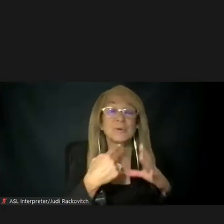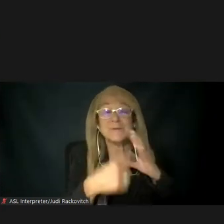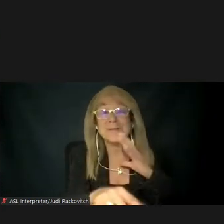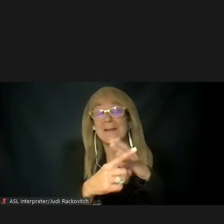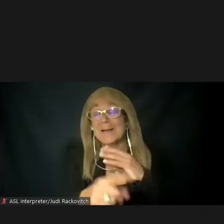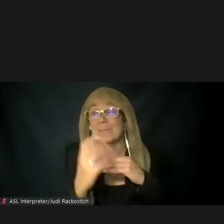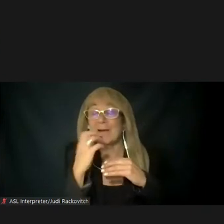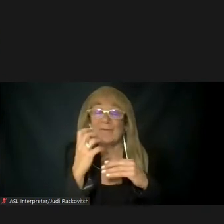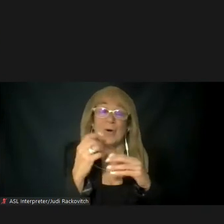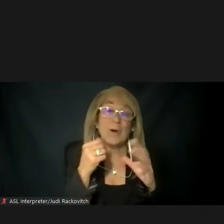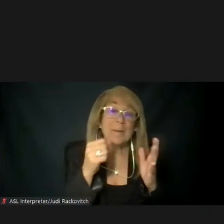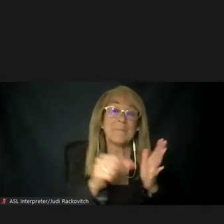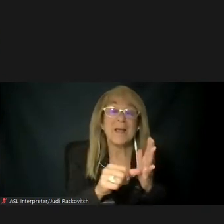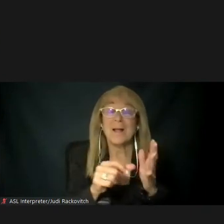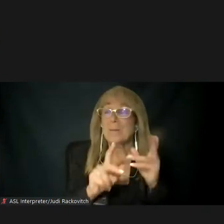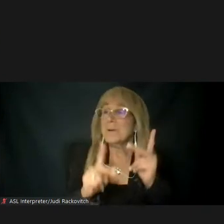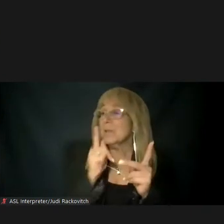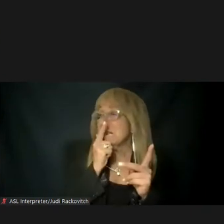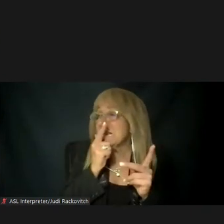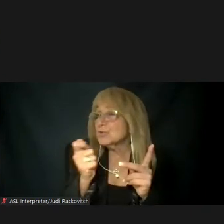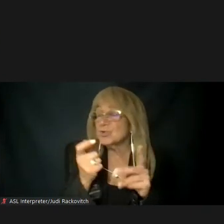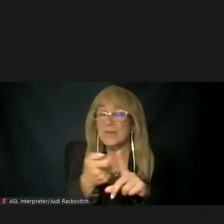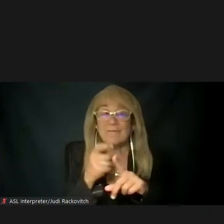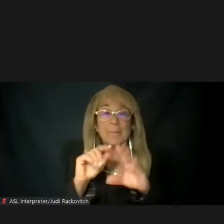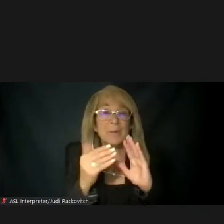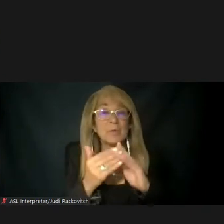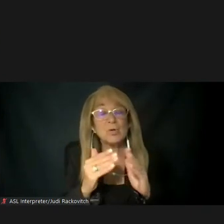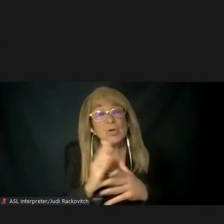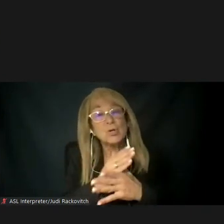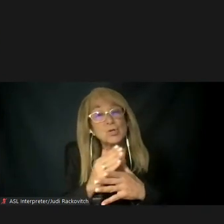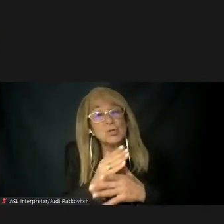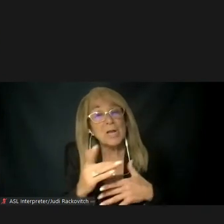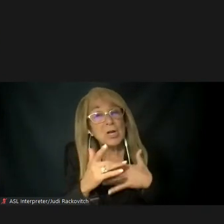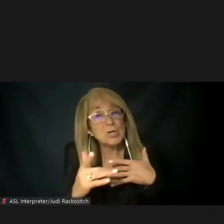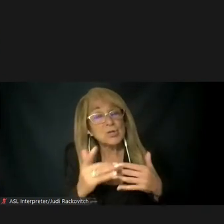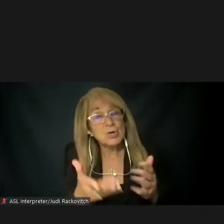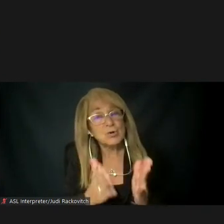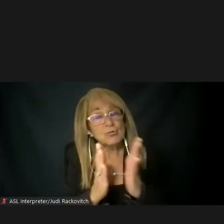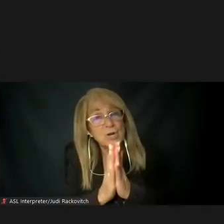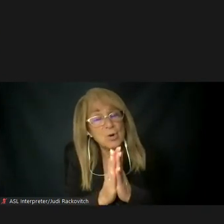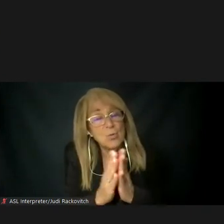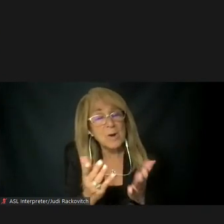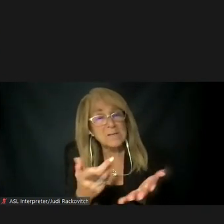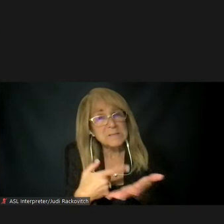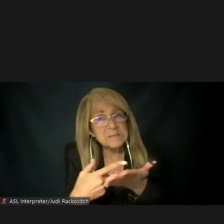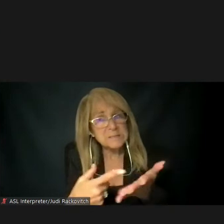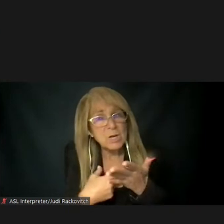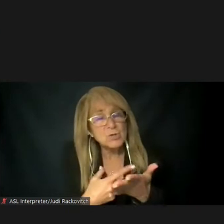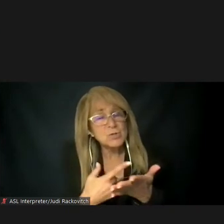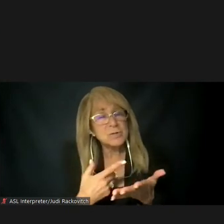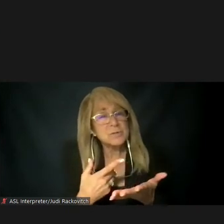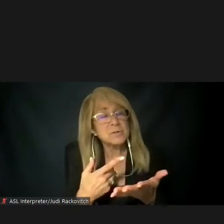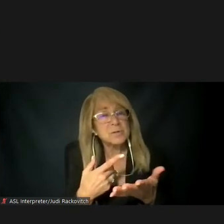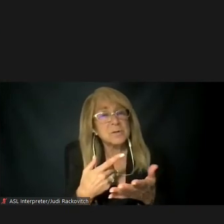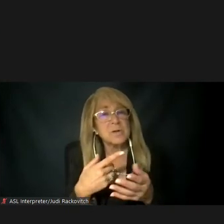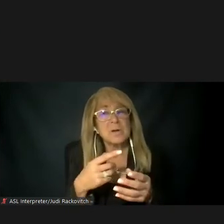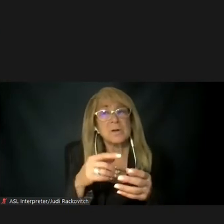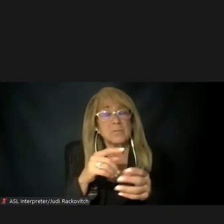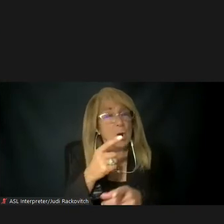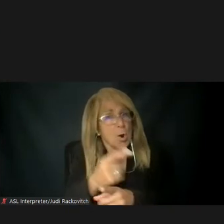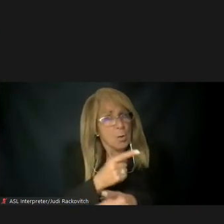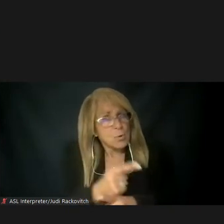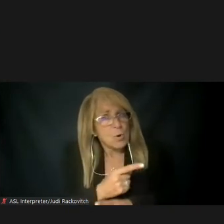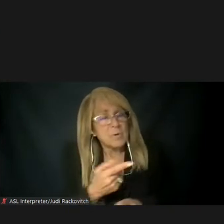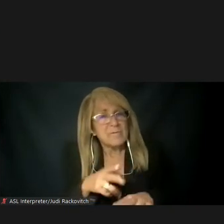members of the community, and the purpose is to share concerns and request discussion on particular issues as appropriate. You may suggest yourself or someone